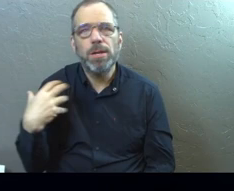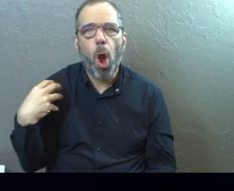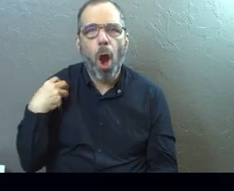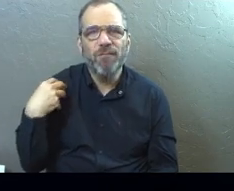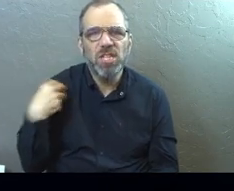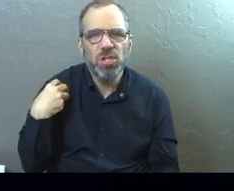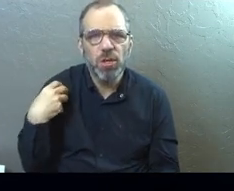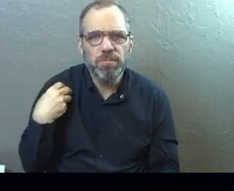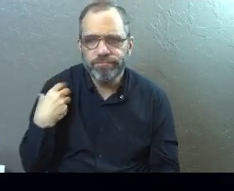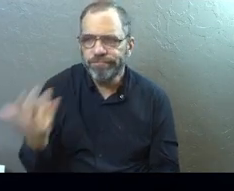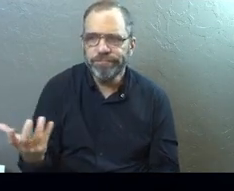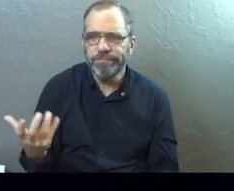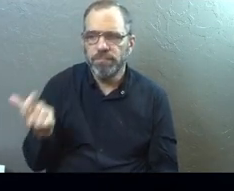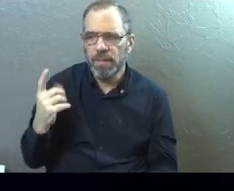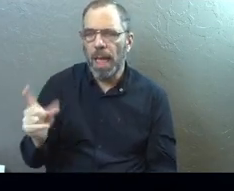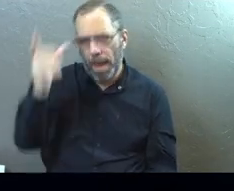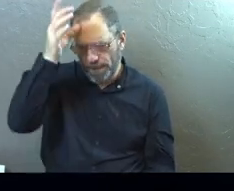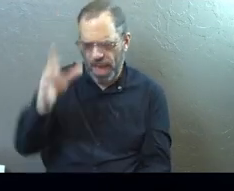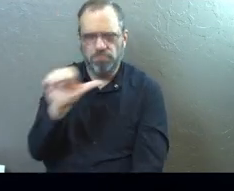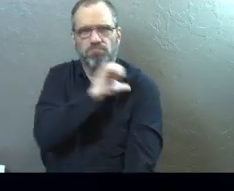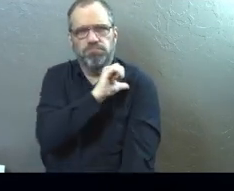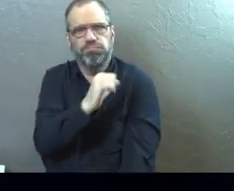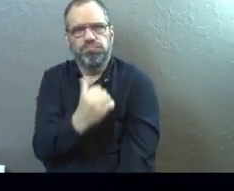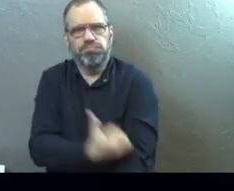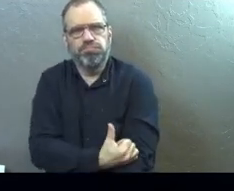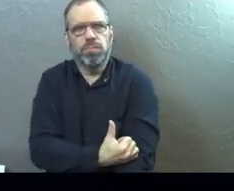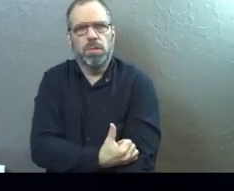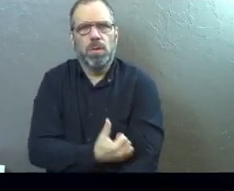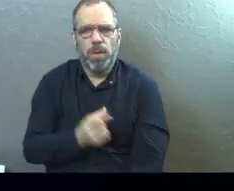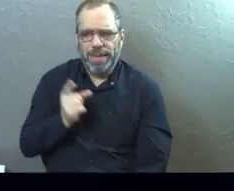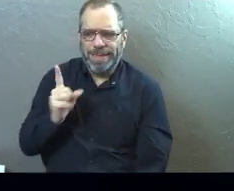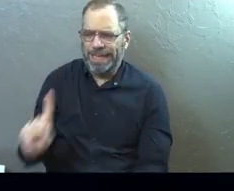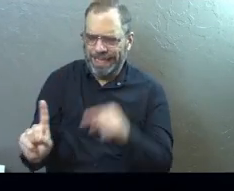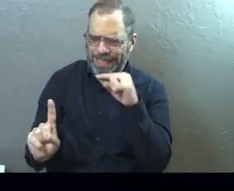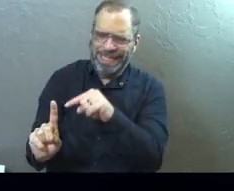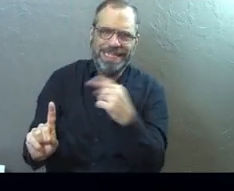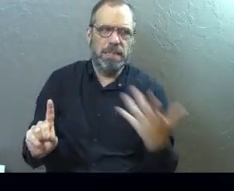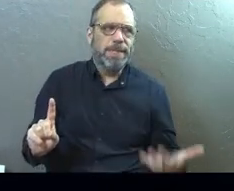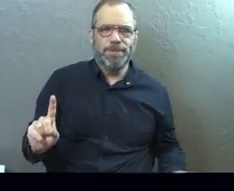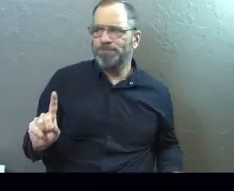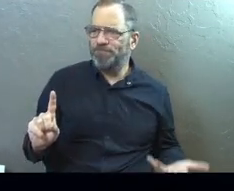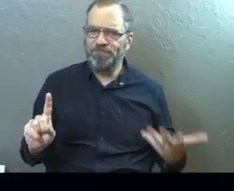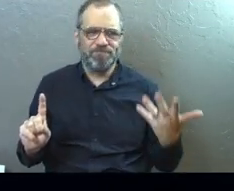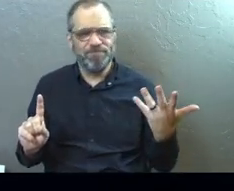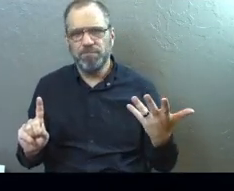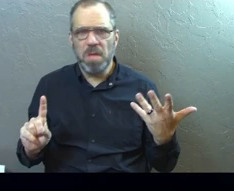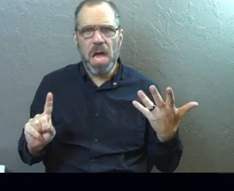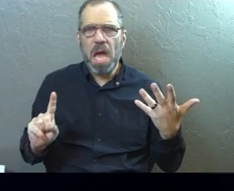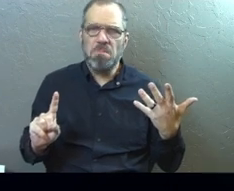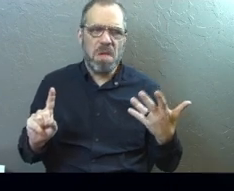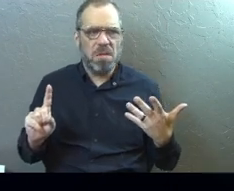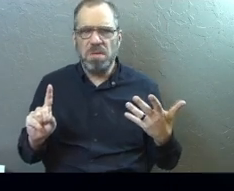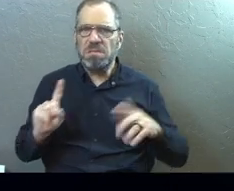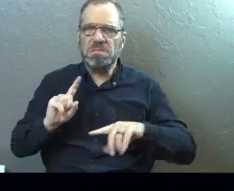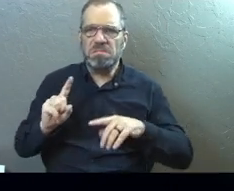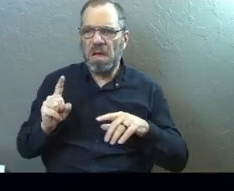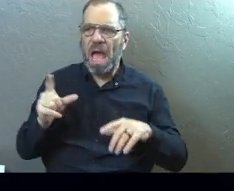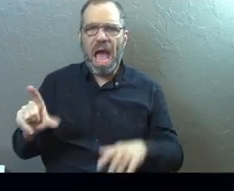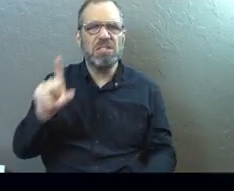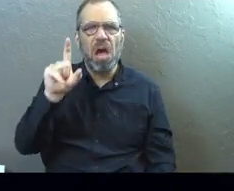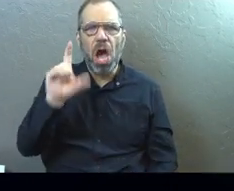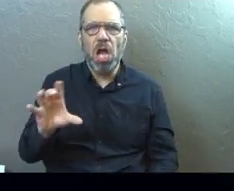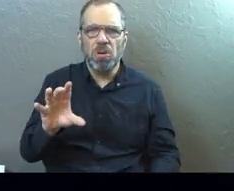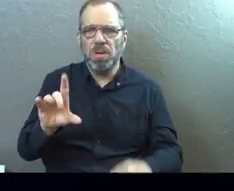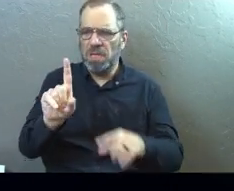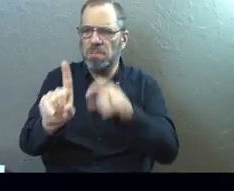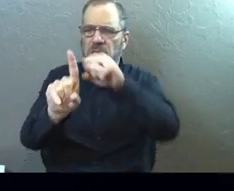right? A centurion, a man of authority is what this means. This guy is probably over in the Roman army, about a hundred different guys, a hundred